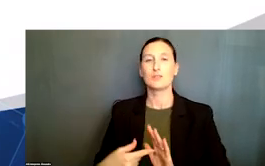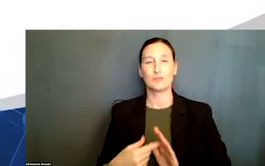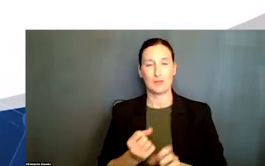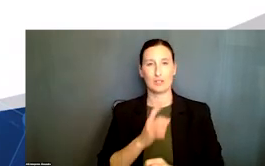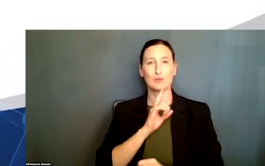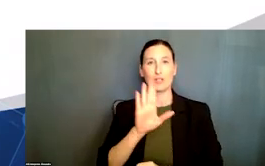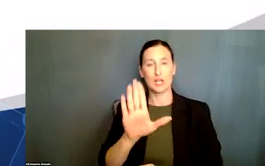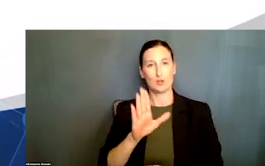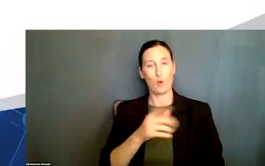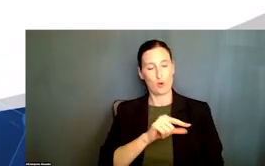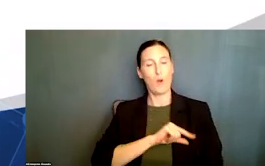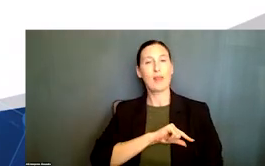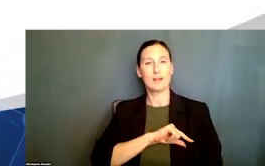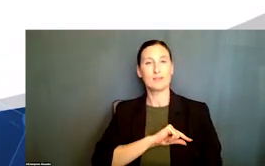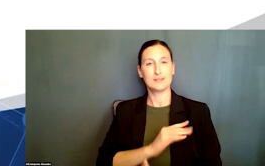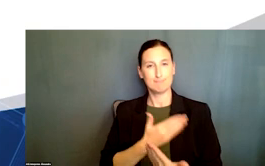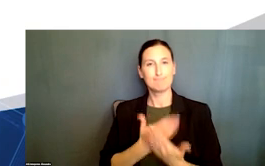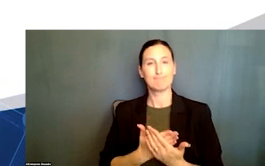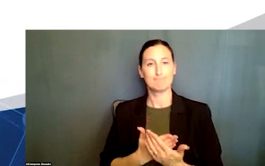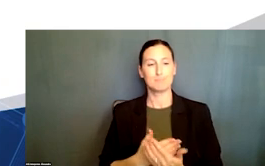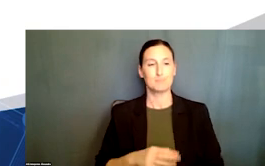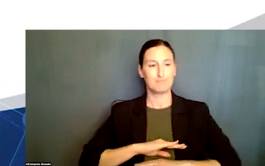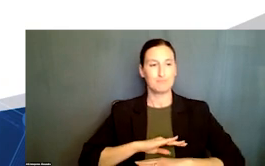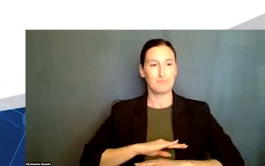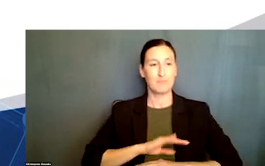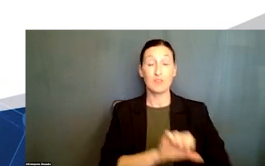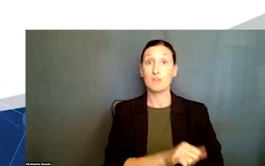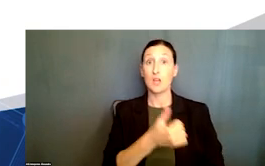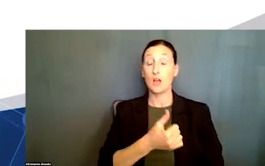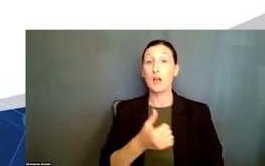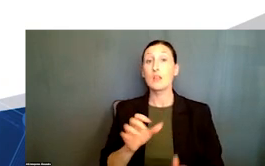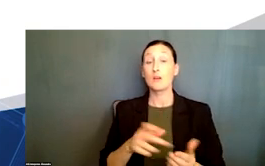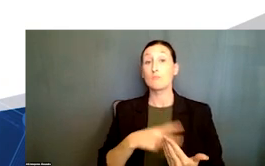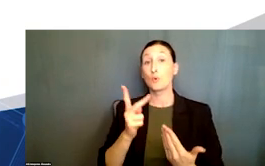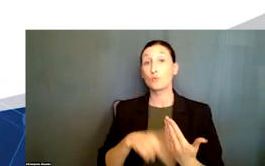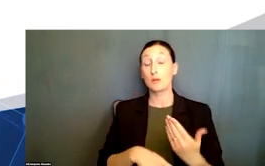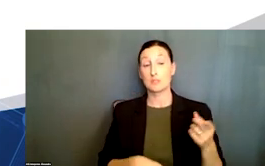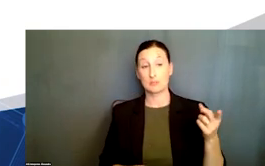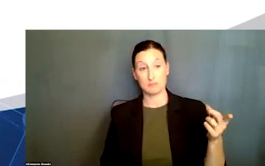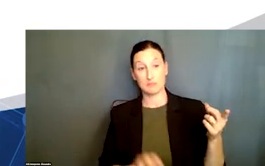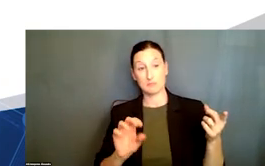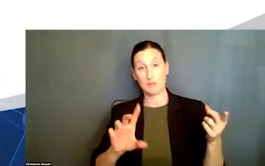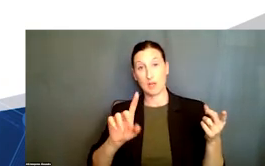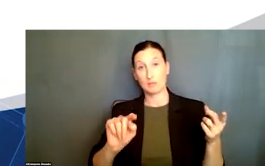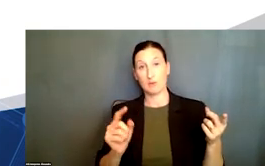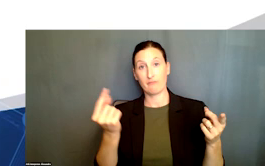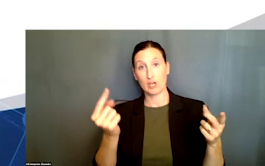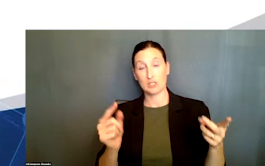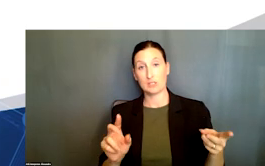maximized. For the other programs, for the mediums, you see here October 1st, October 23rd,